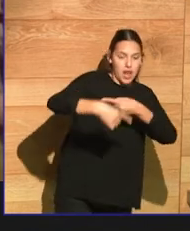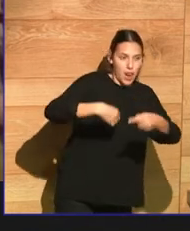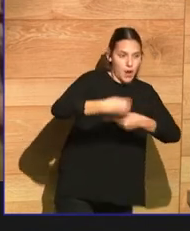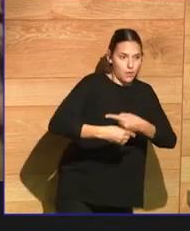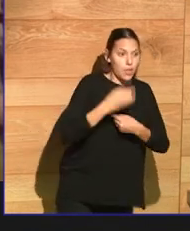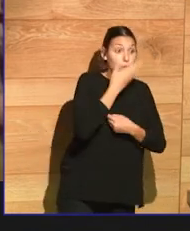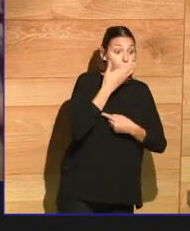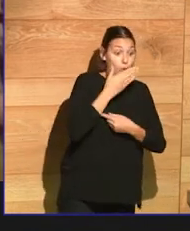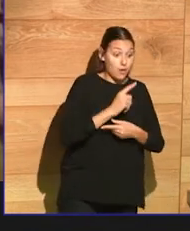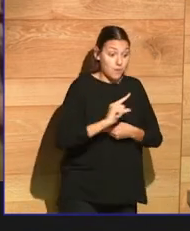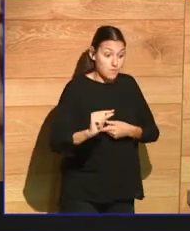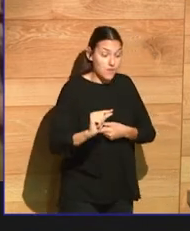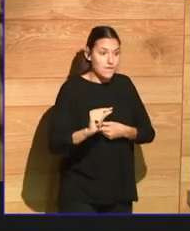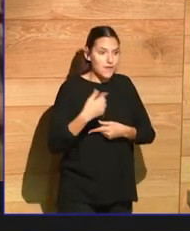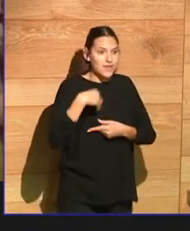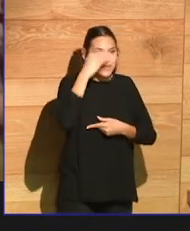skills.